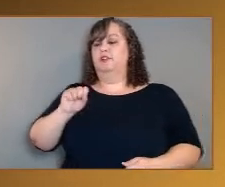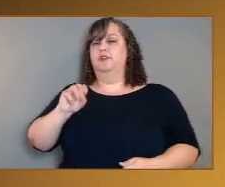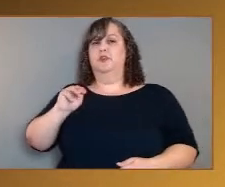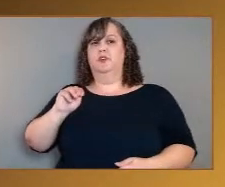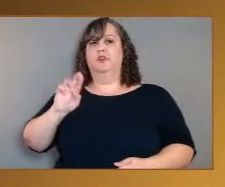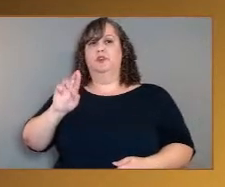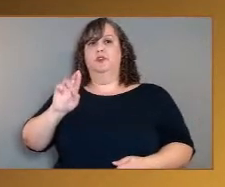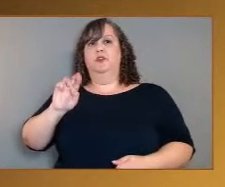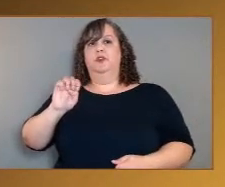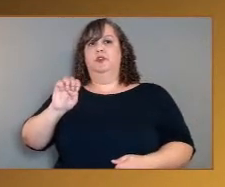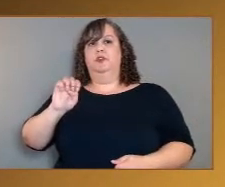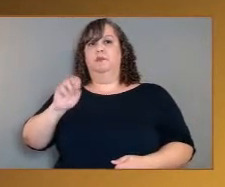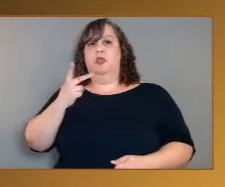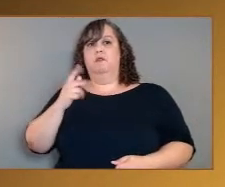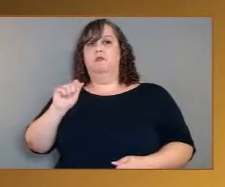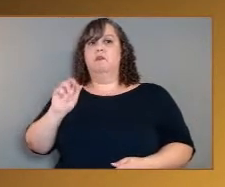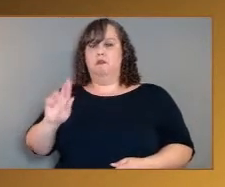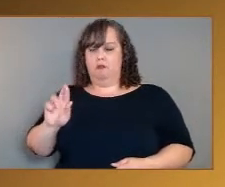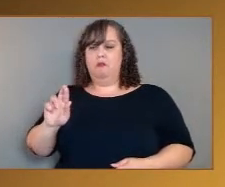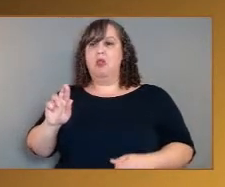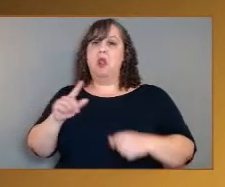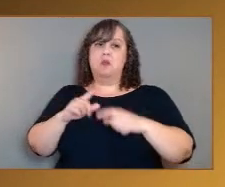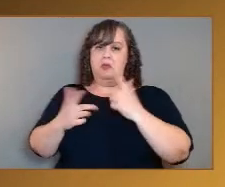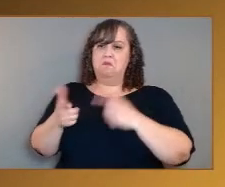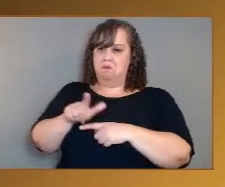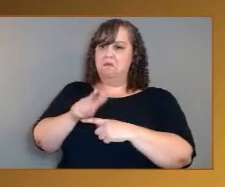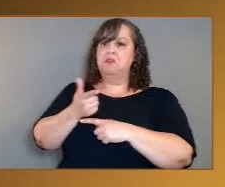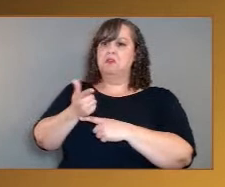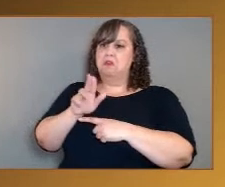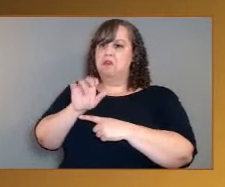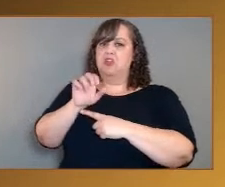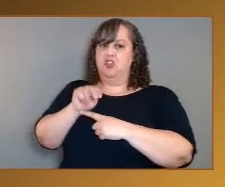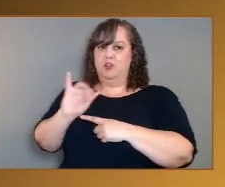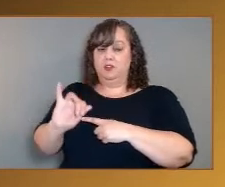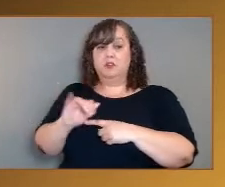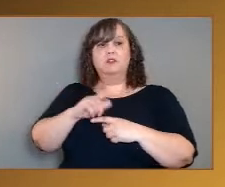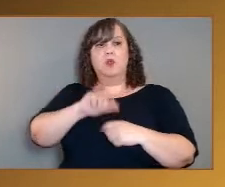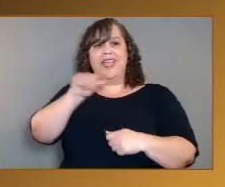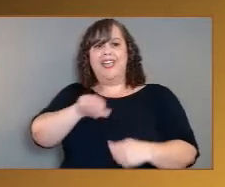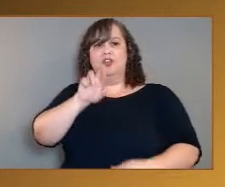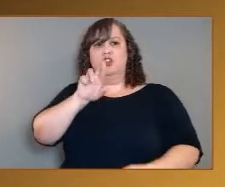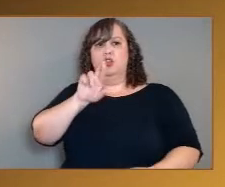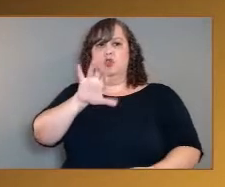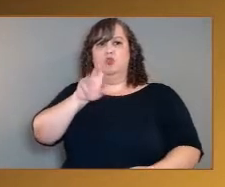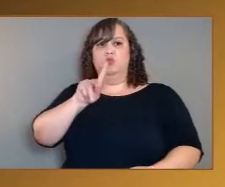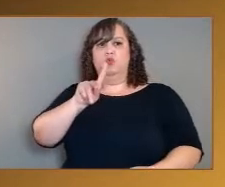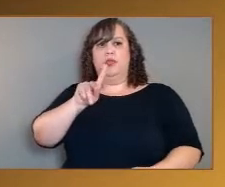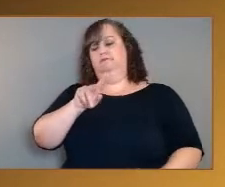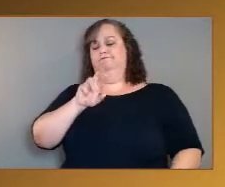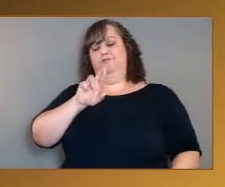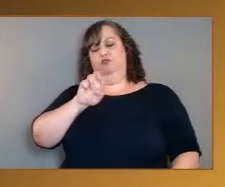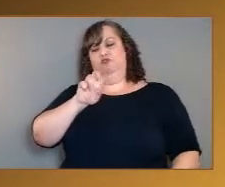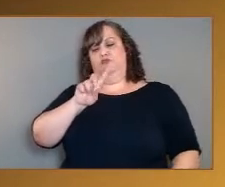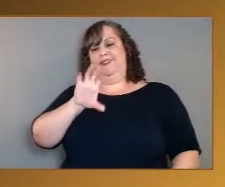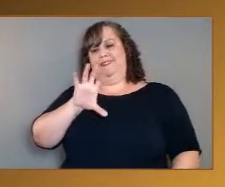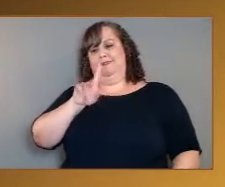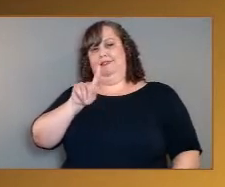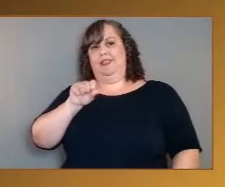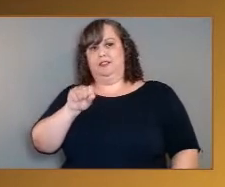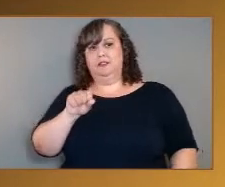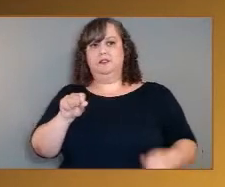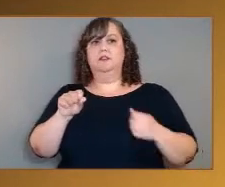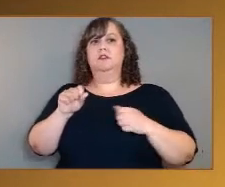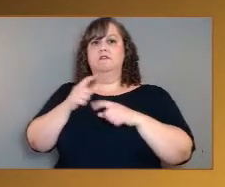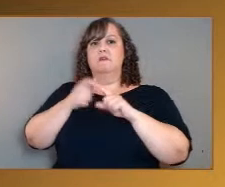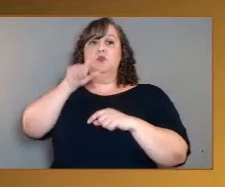is from AtRedClicks on Twitter, who's asking, what really inspired NASA to return back to Venus? It is really exciting.